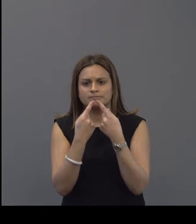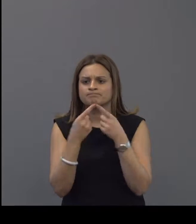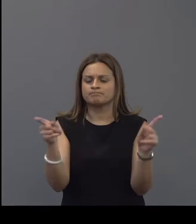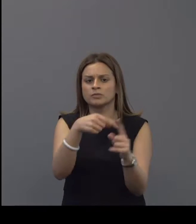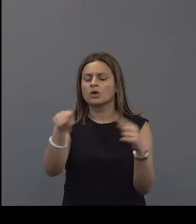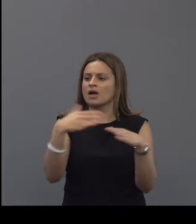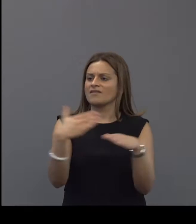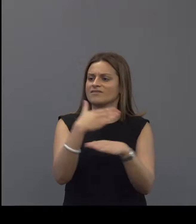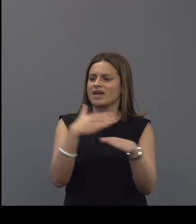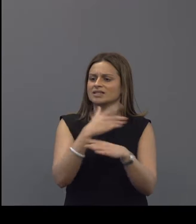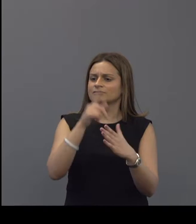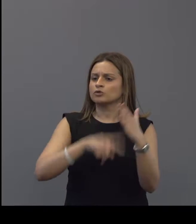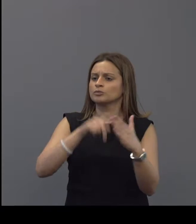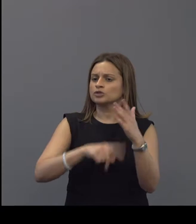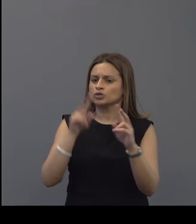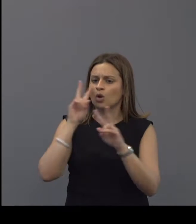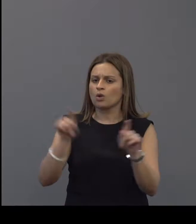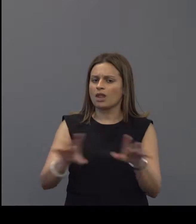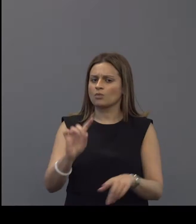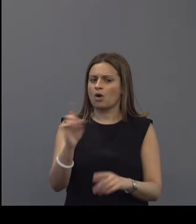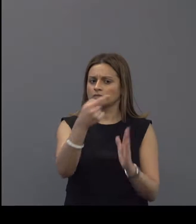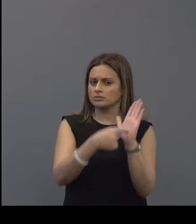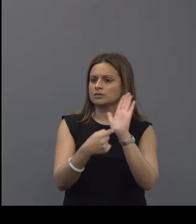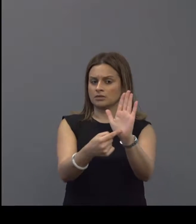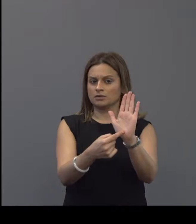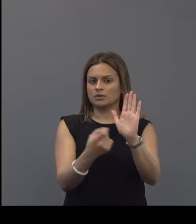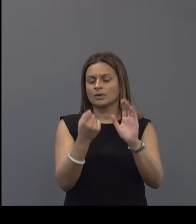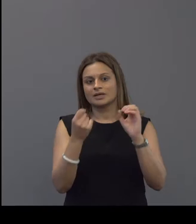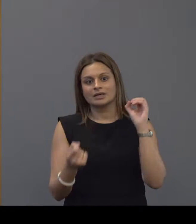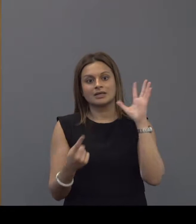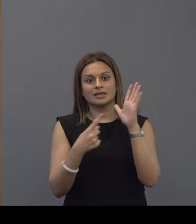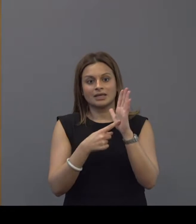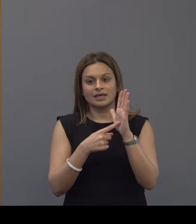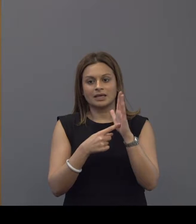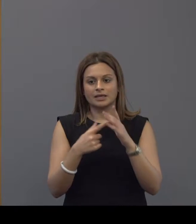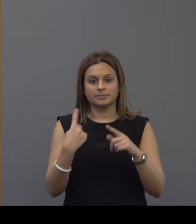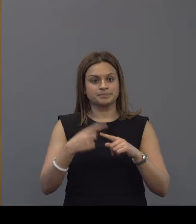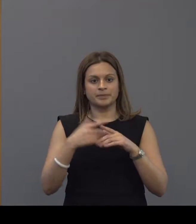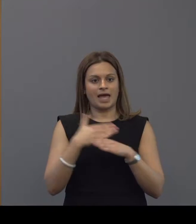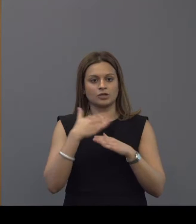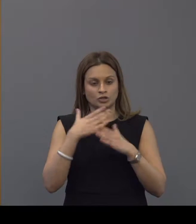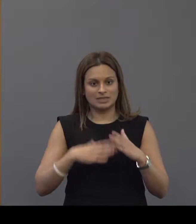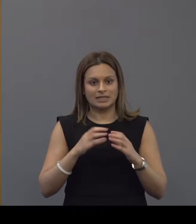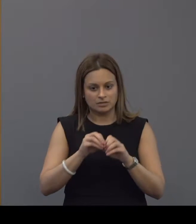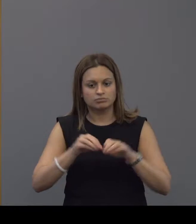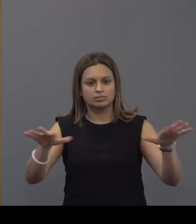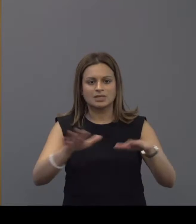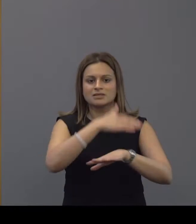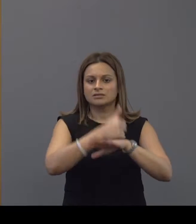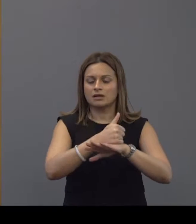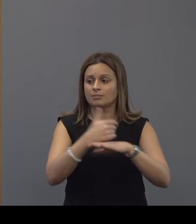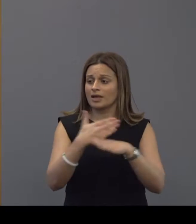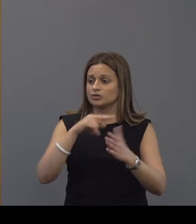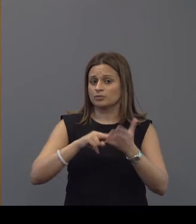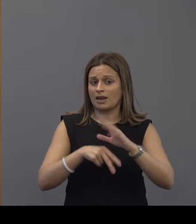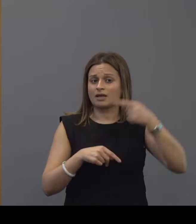of what effective commissioning looks like and as i've said it was one of the key immediate actions we have to take and set out in